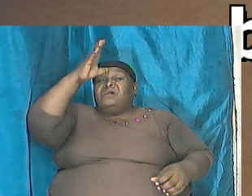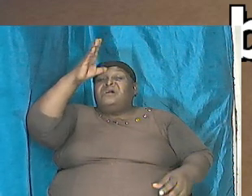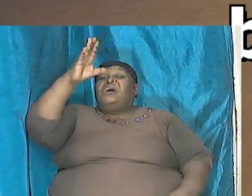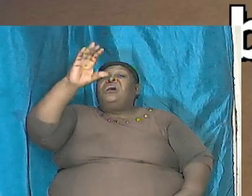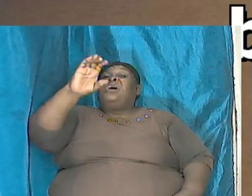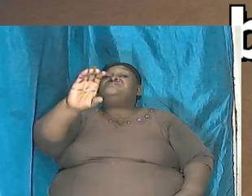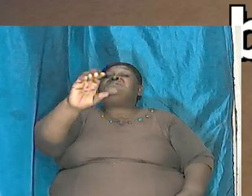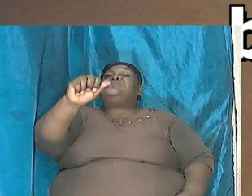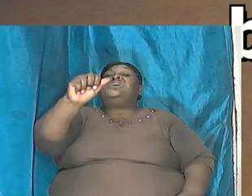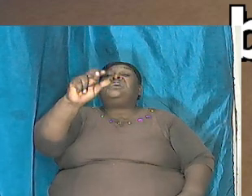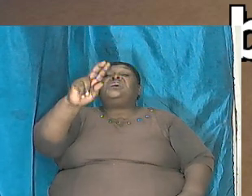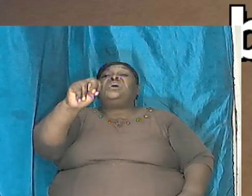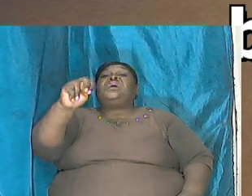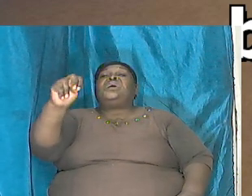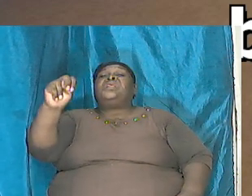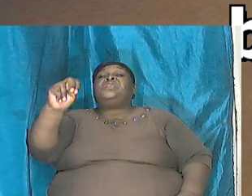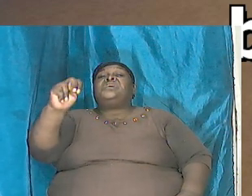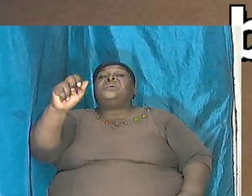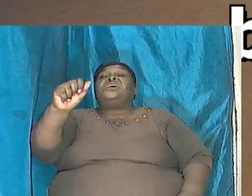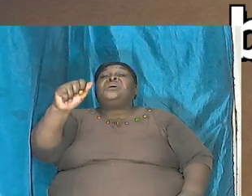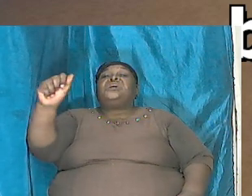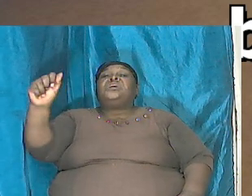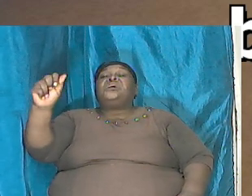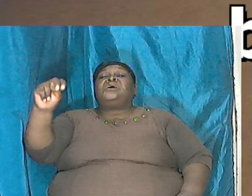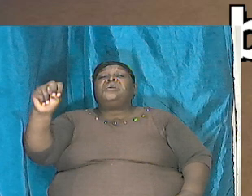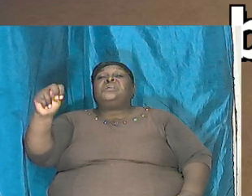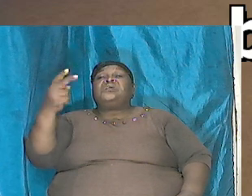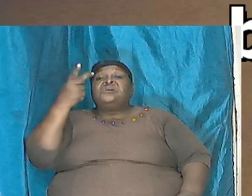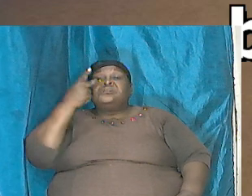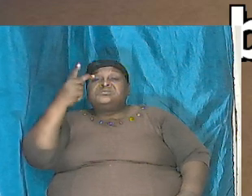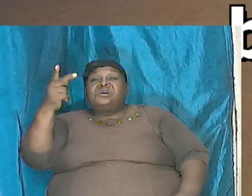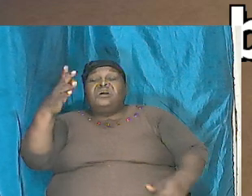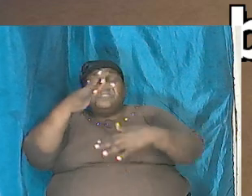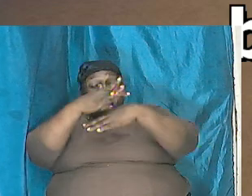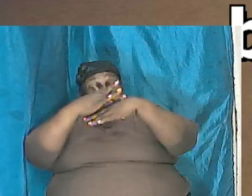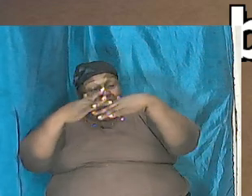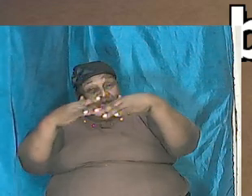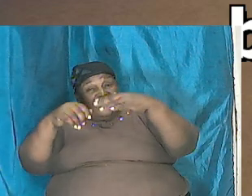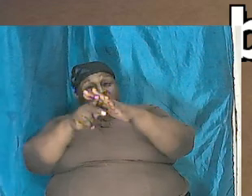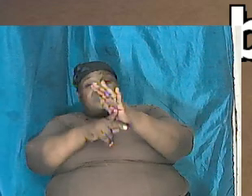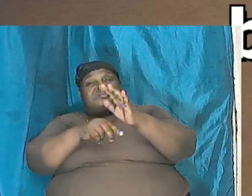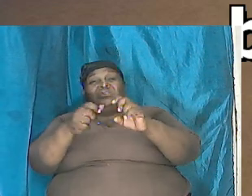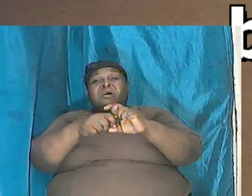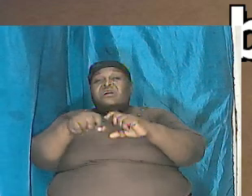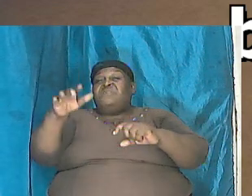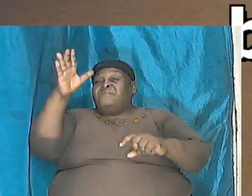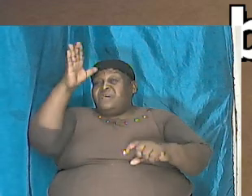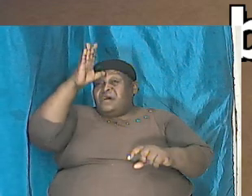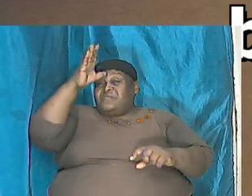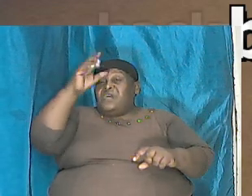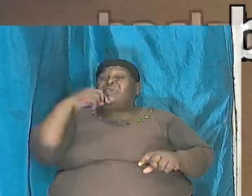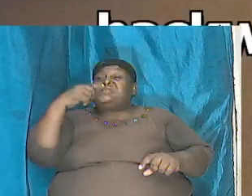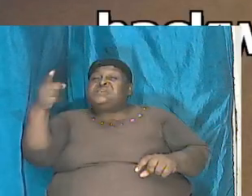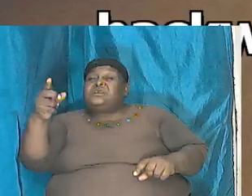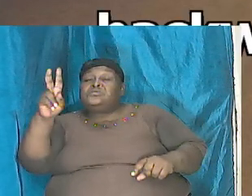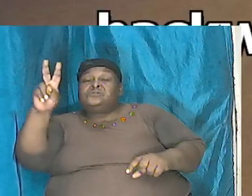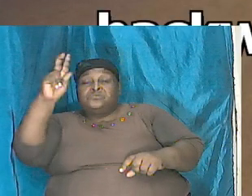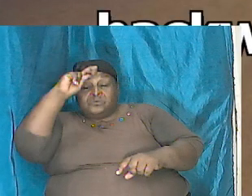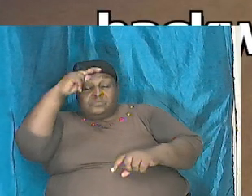it says Ham the father of Canaan saw the nakedness of his father and told his two brothers without